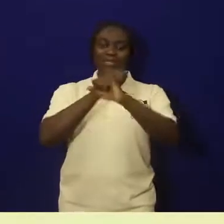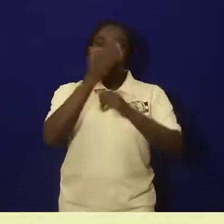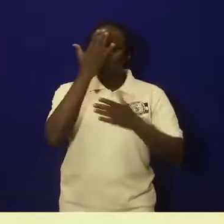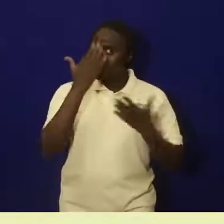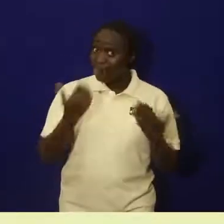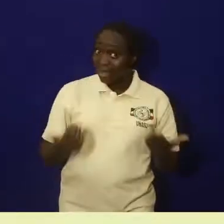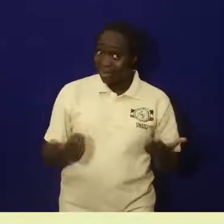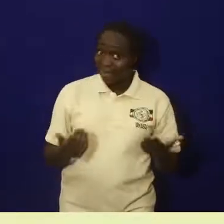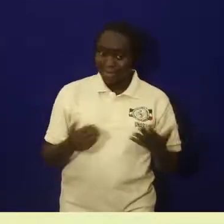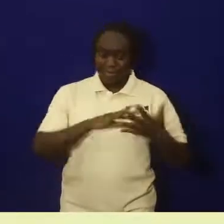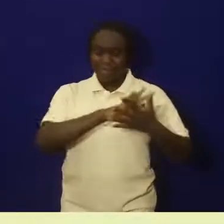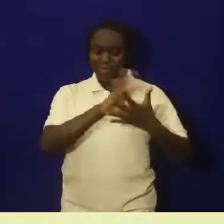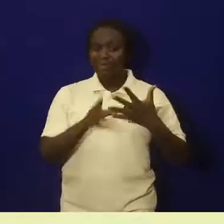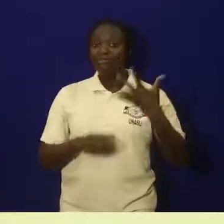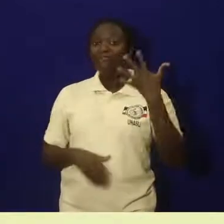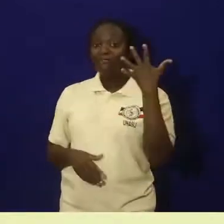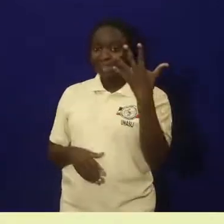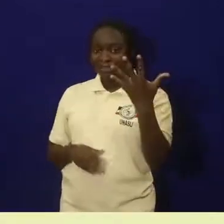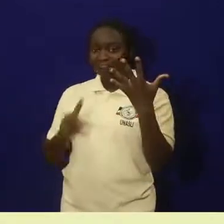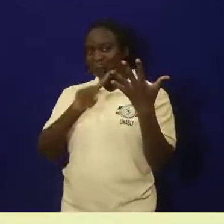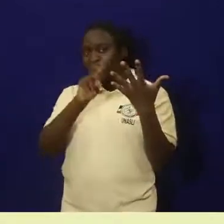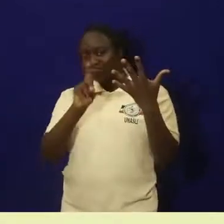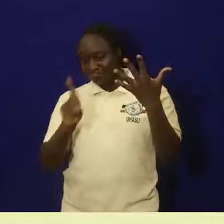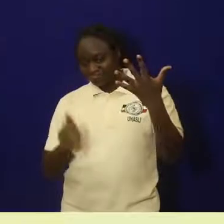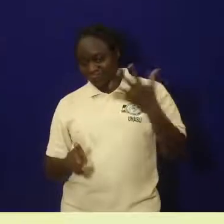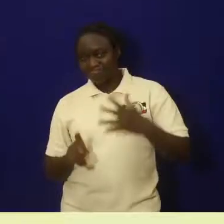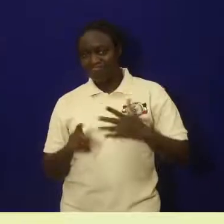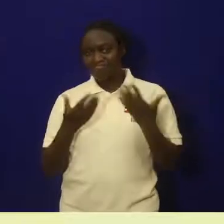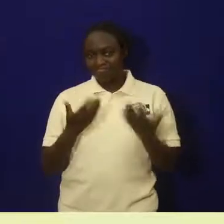So those are our five questions.